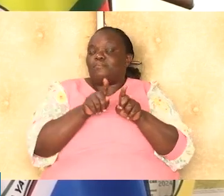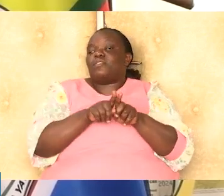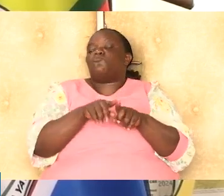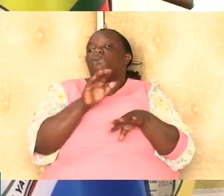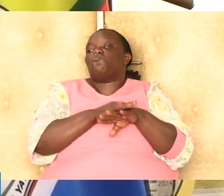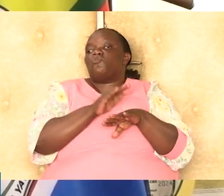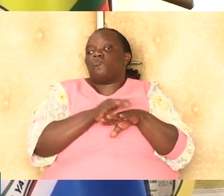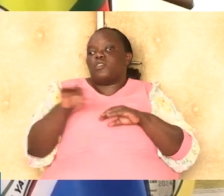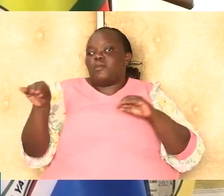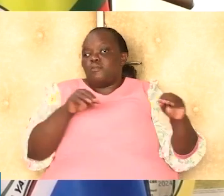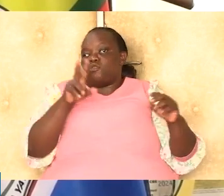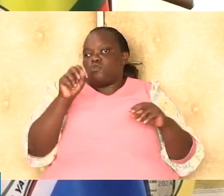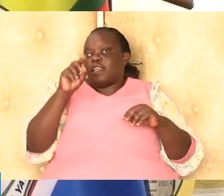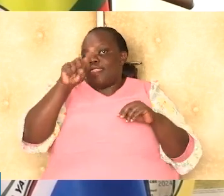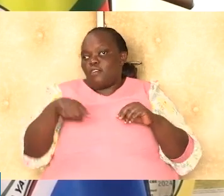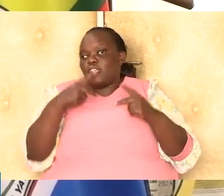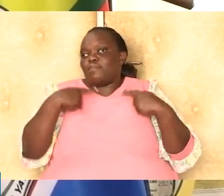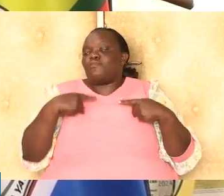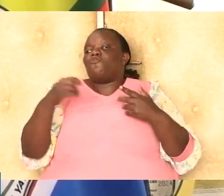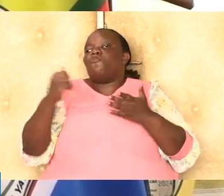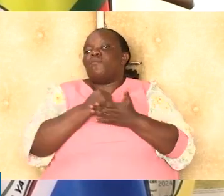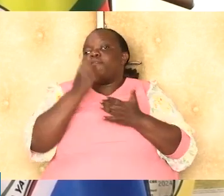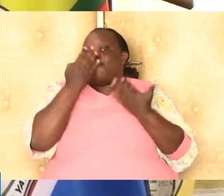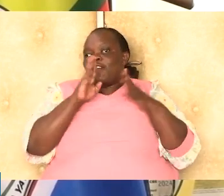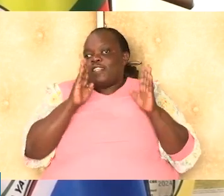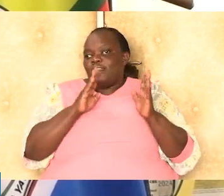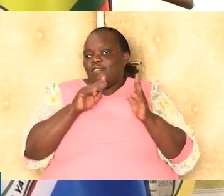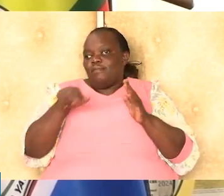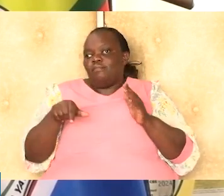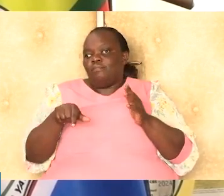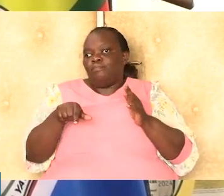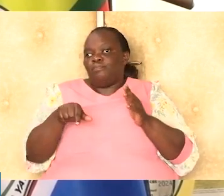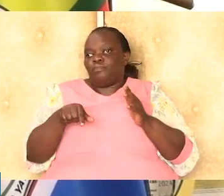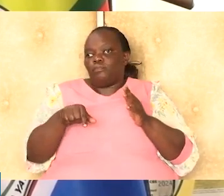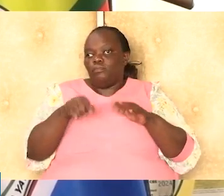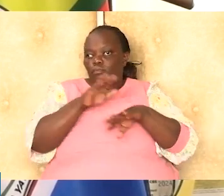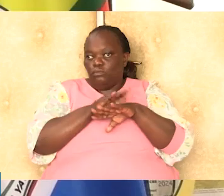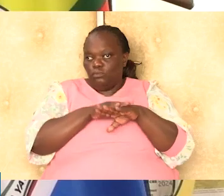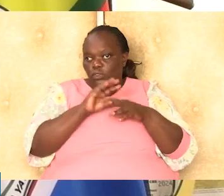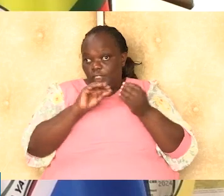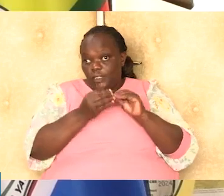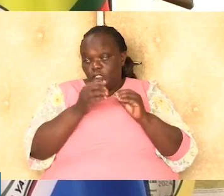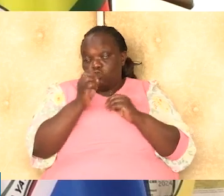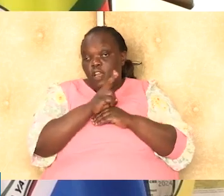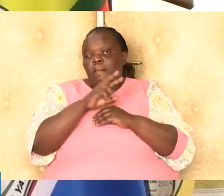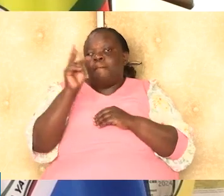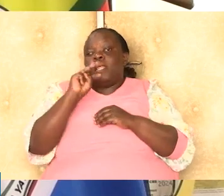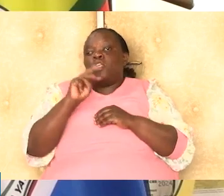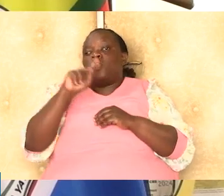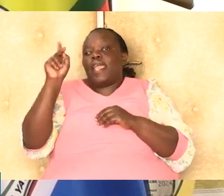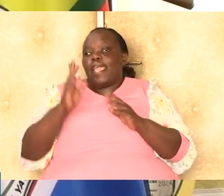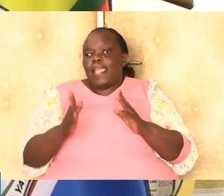So, it's a very good move, 20,000 employers. This has really risen and the number is over 12 million Kenyans.